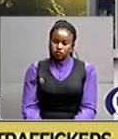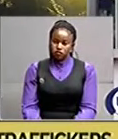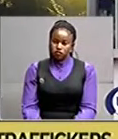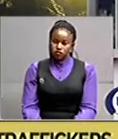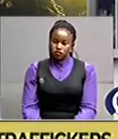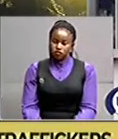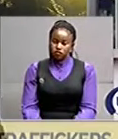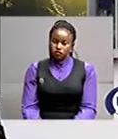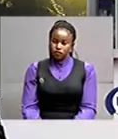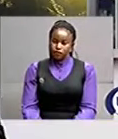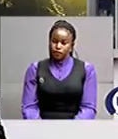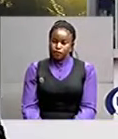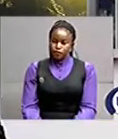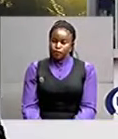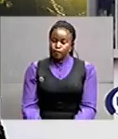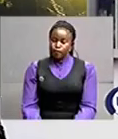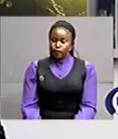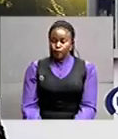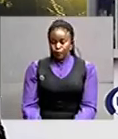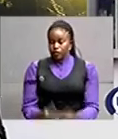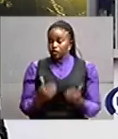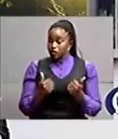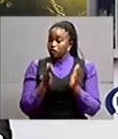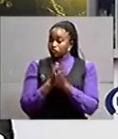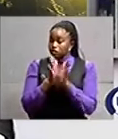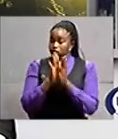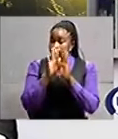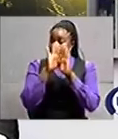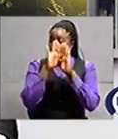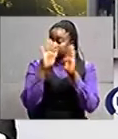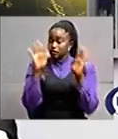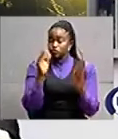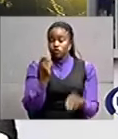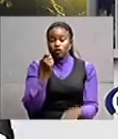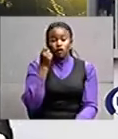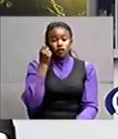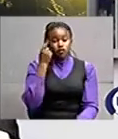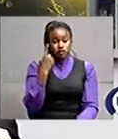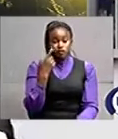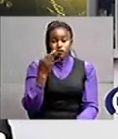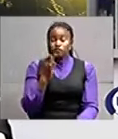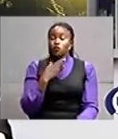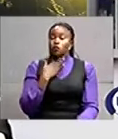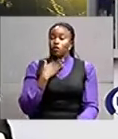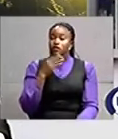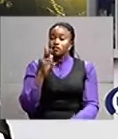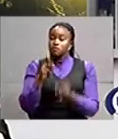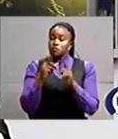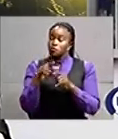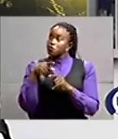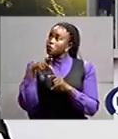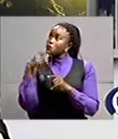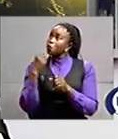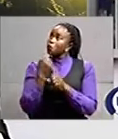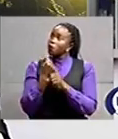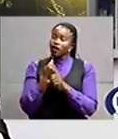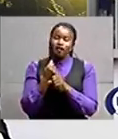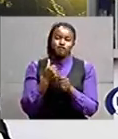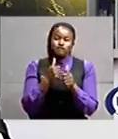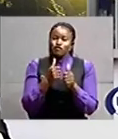look away sigile there of course clarifying on those four that have been rescued from human traffickers